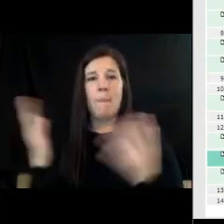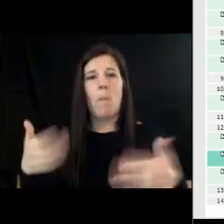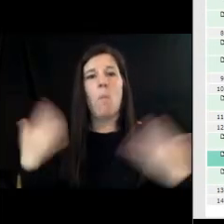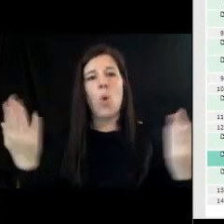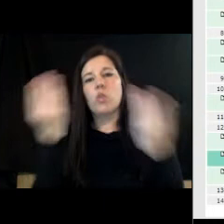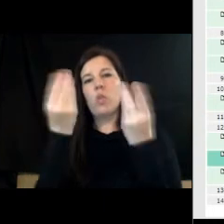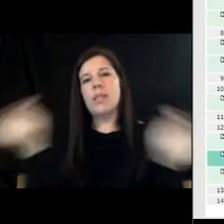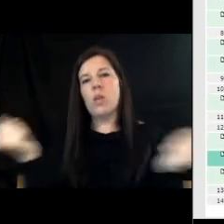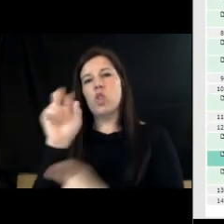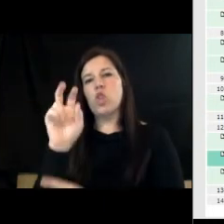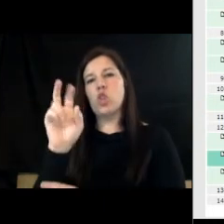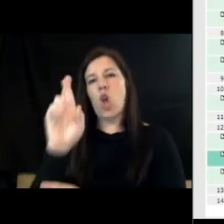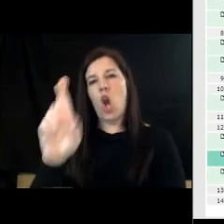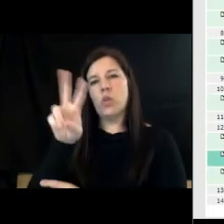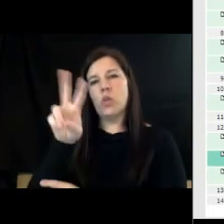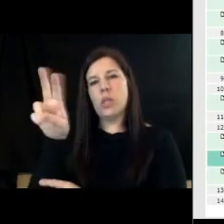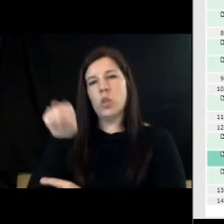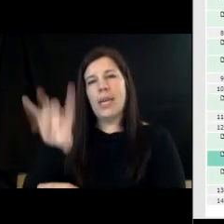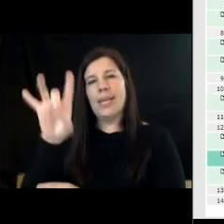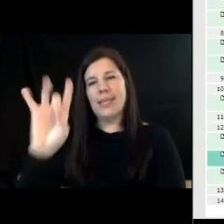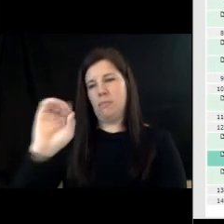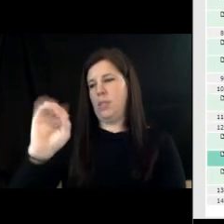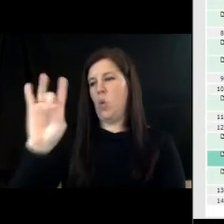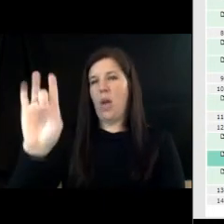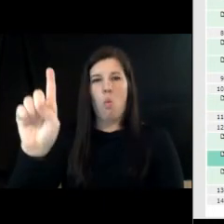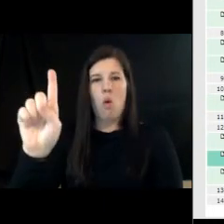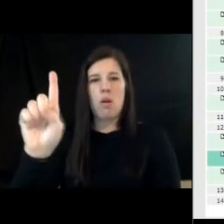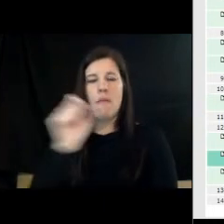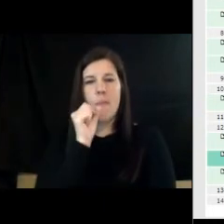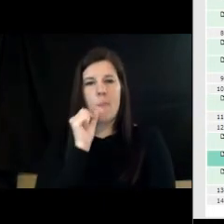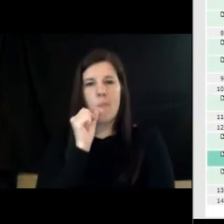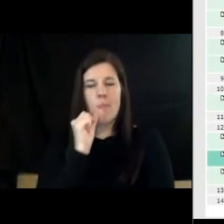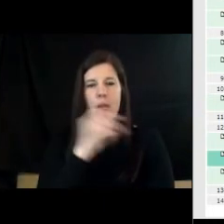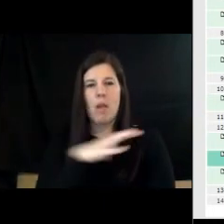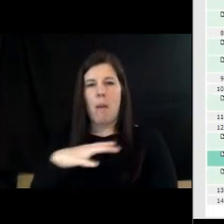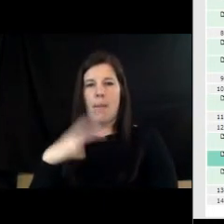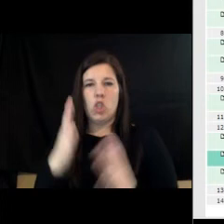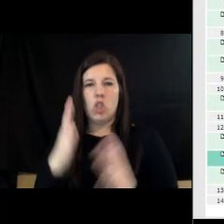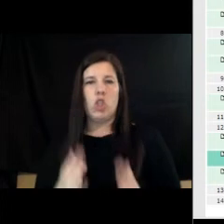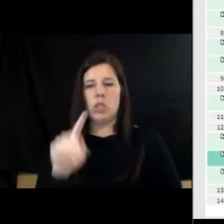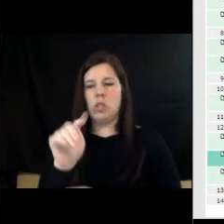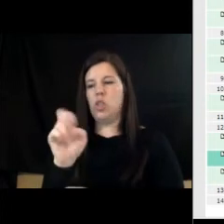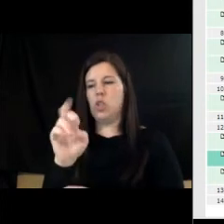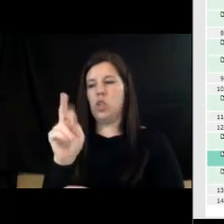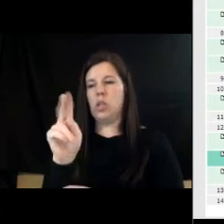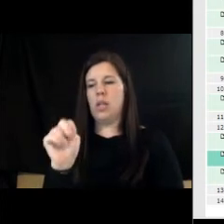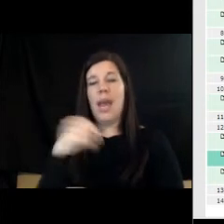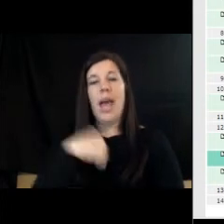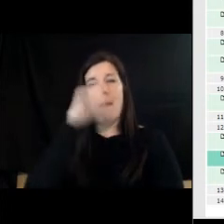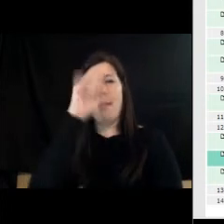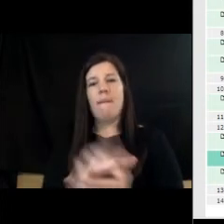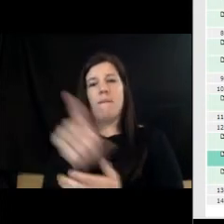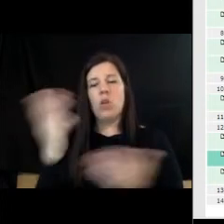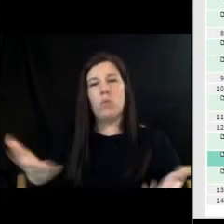r22-081 uh commissioner turkin i believe you you raised this item yep